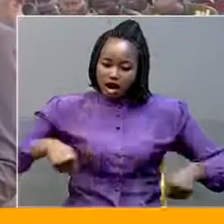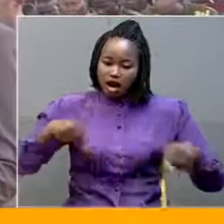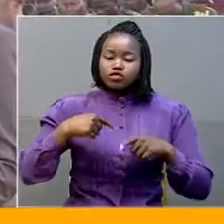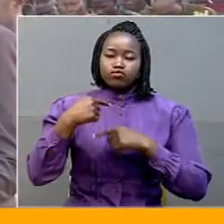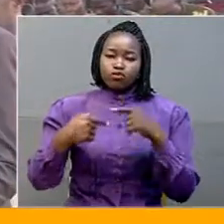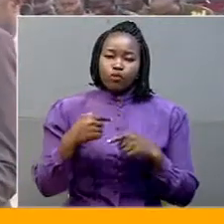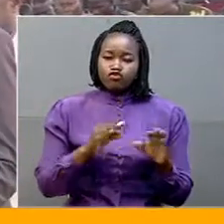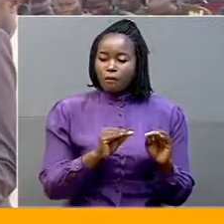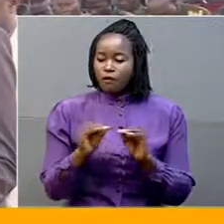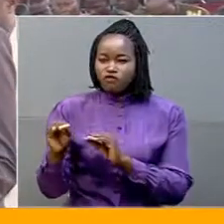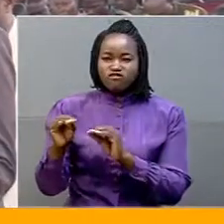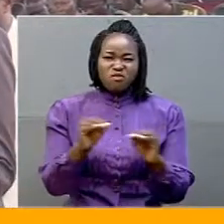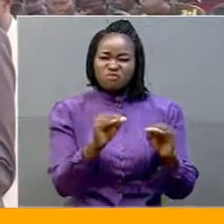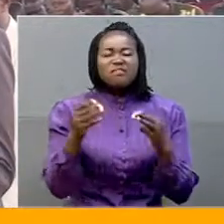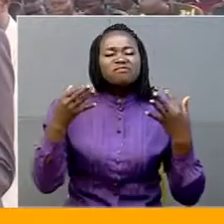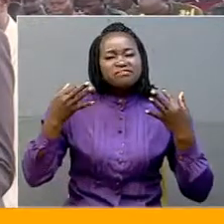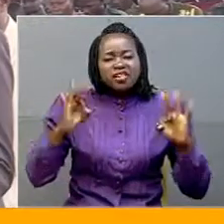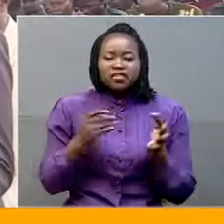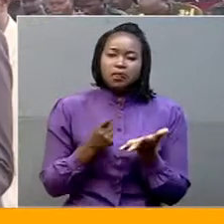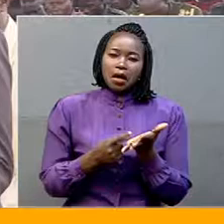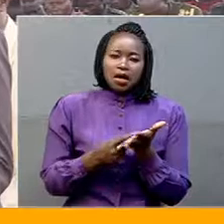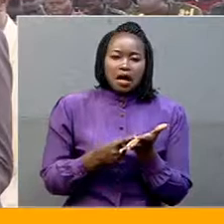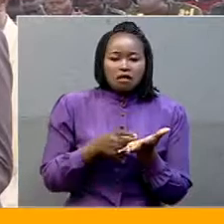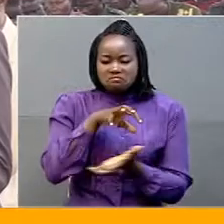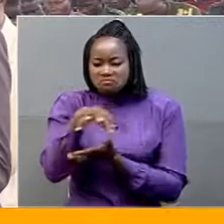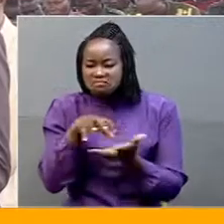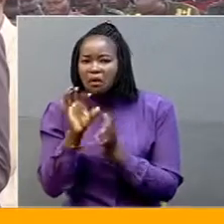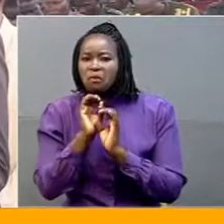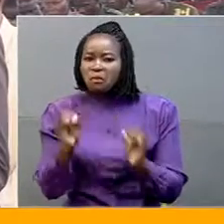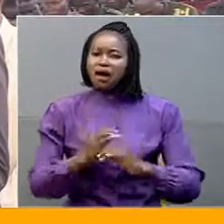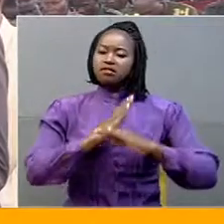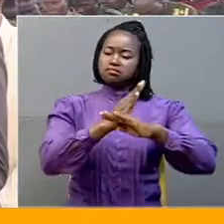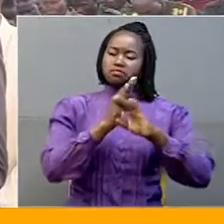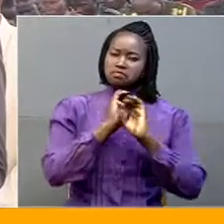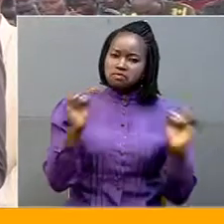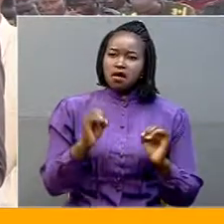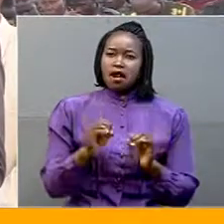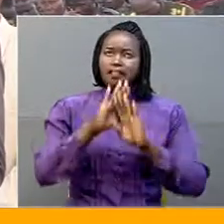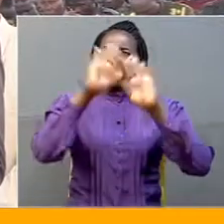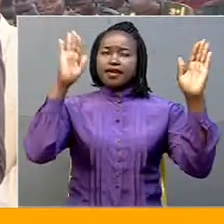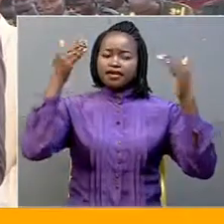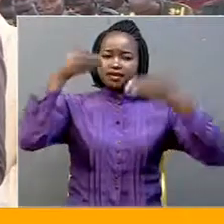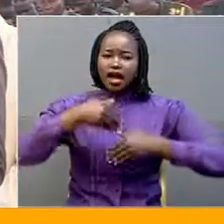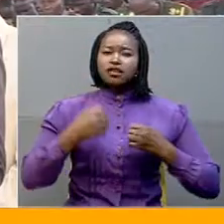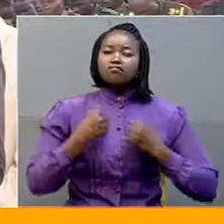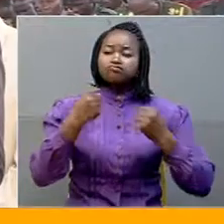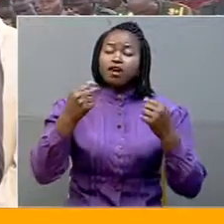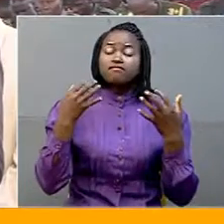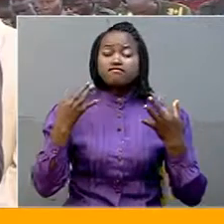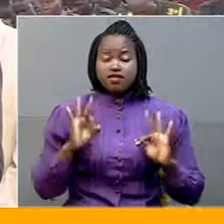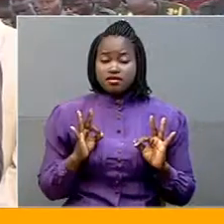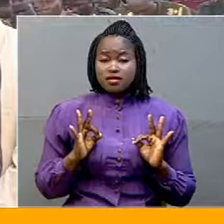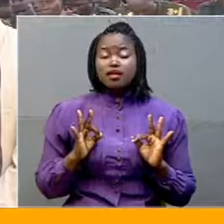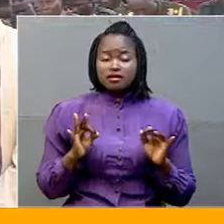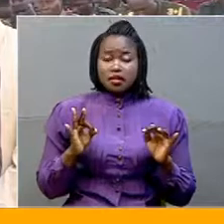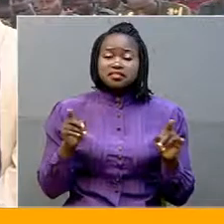from corner to corner. There is no any curve view. Let it be day or night. Movement is free. And that is what we